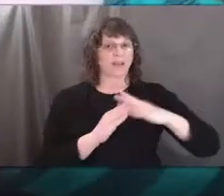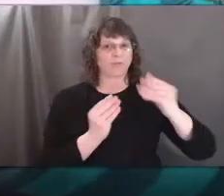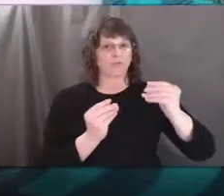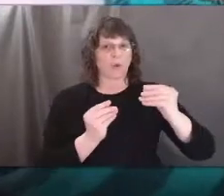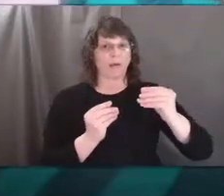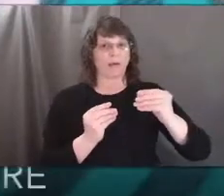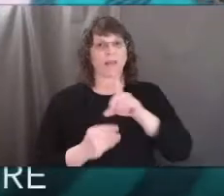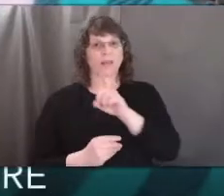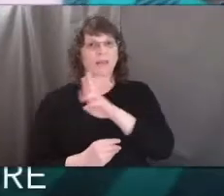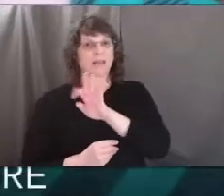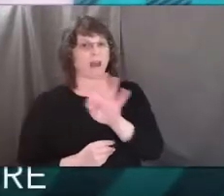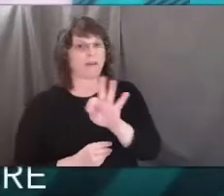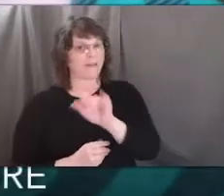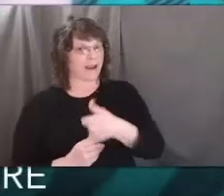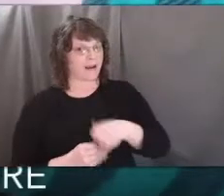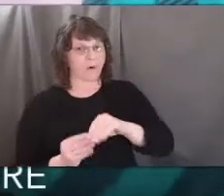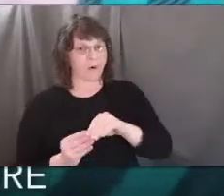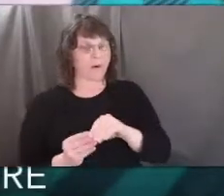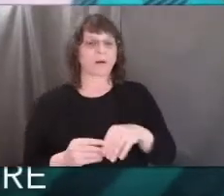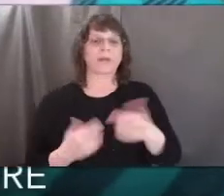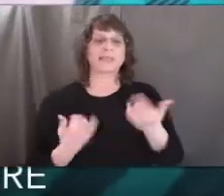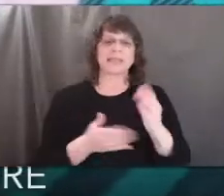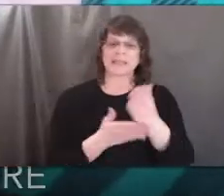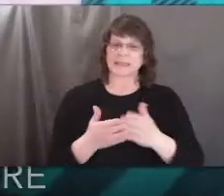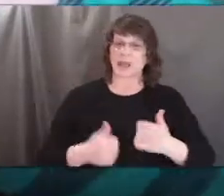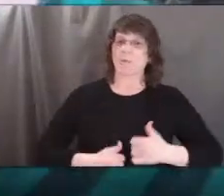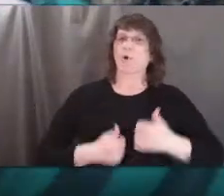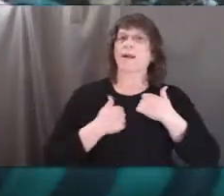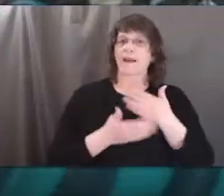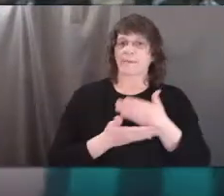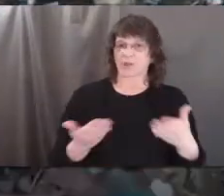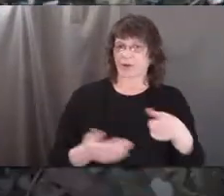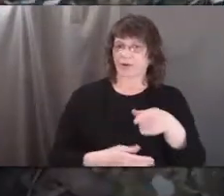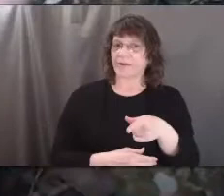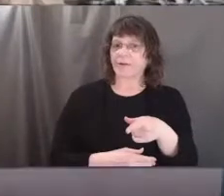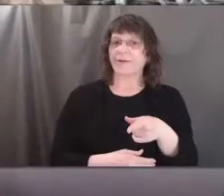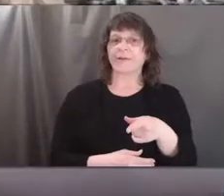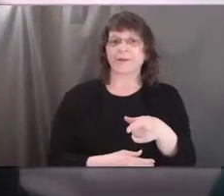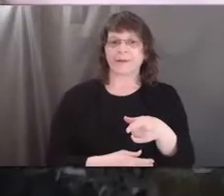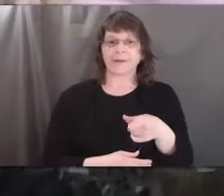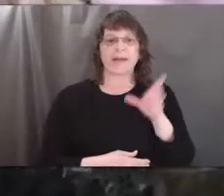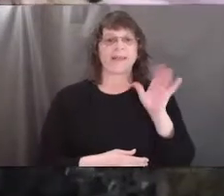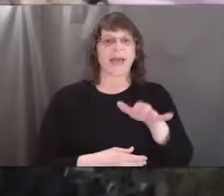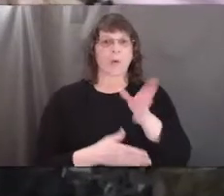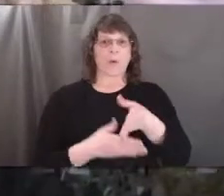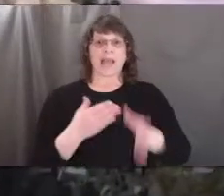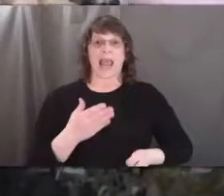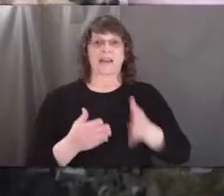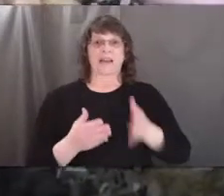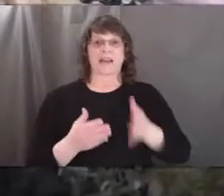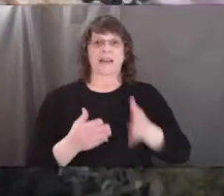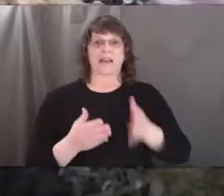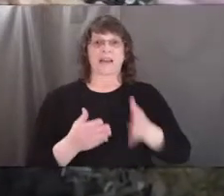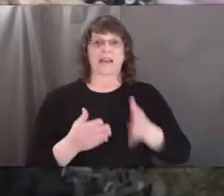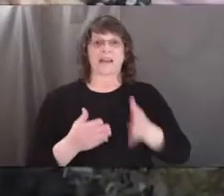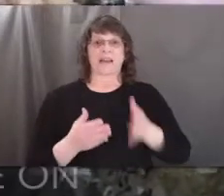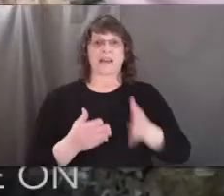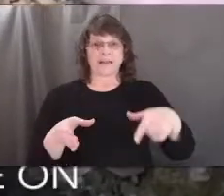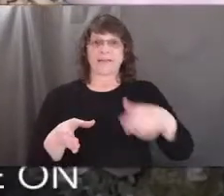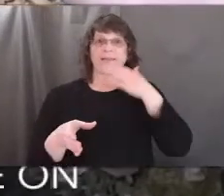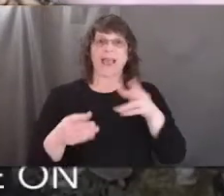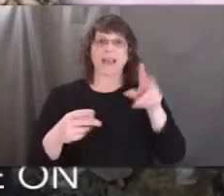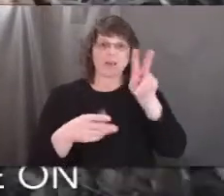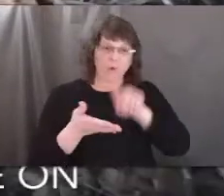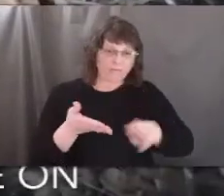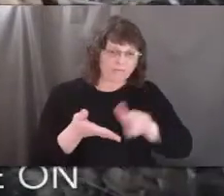duff layer behind. There's still some organic material in here, as you can see. That's gonna be the end of my pit. Thank you so much for exploring that